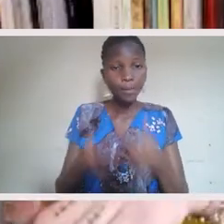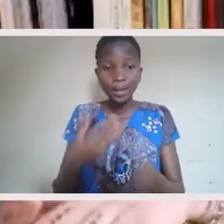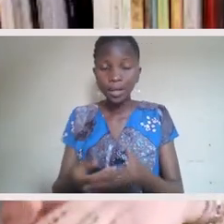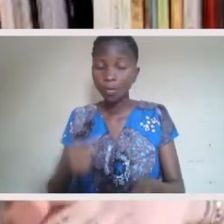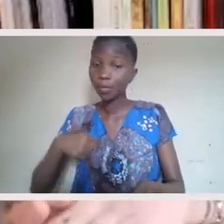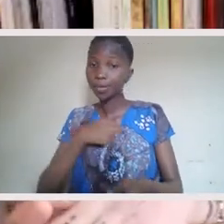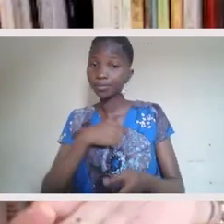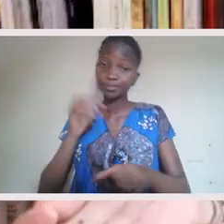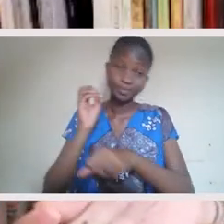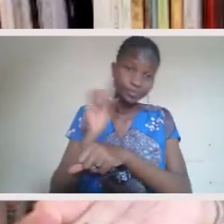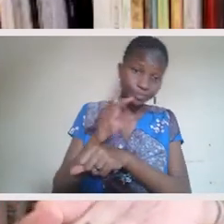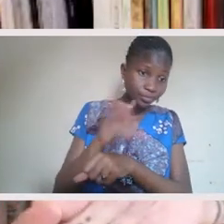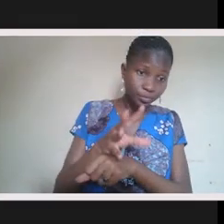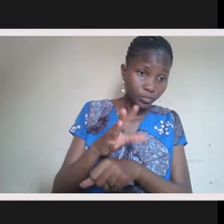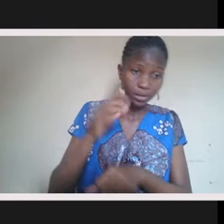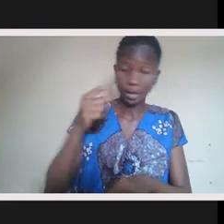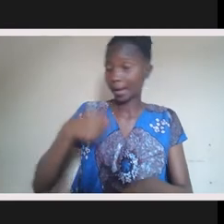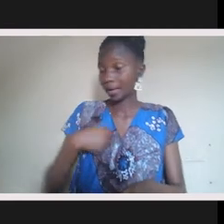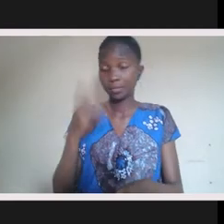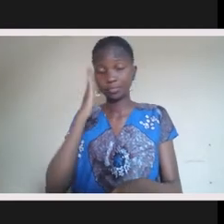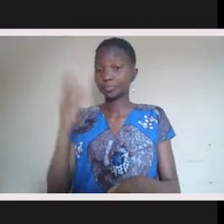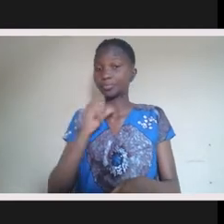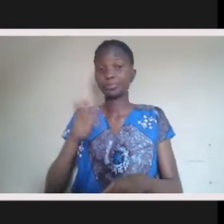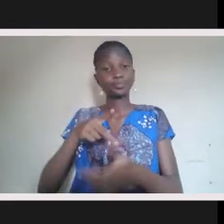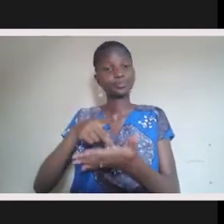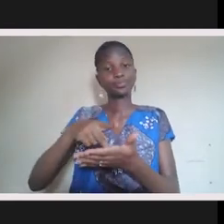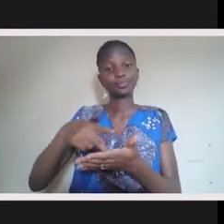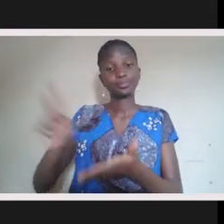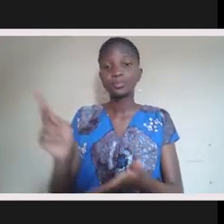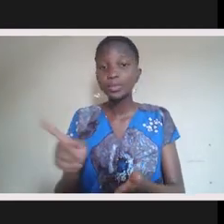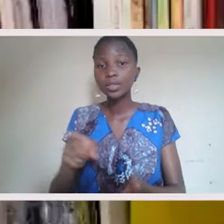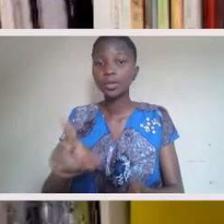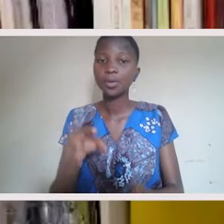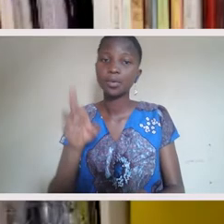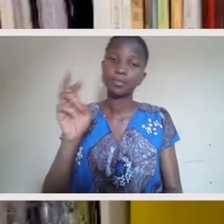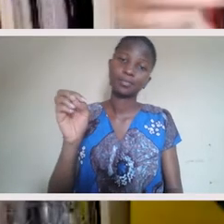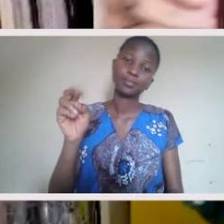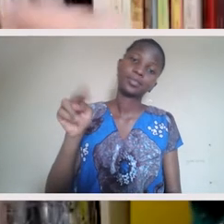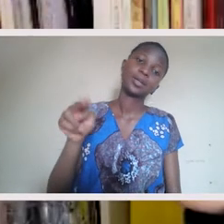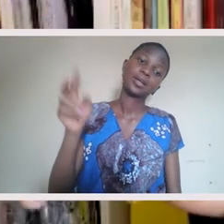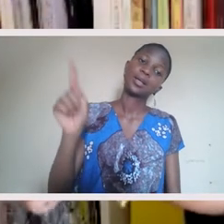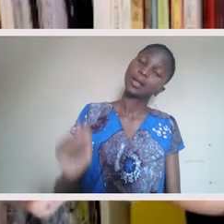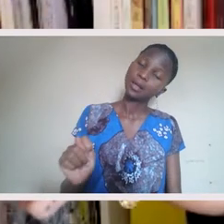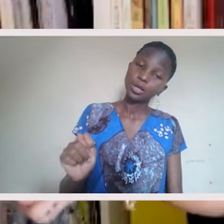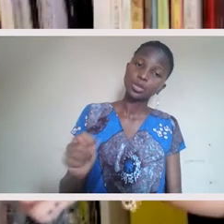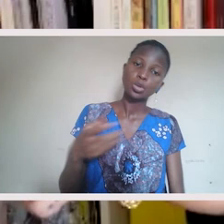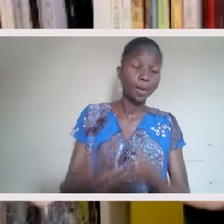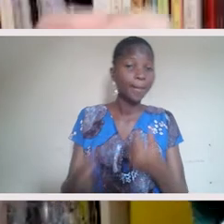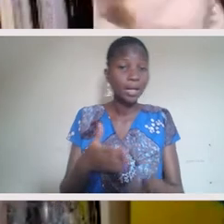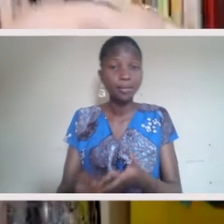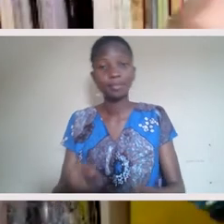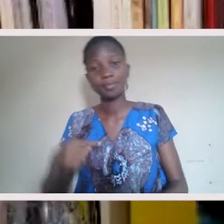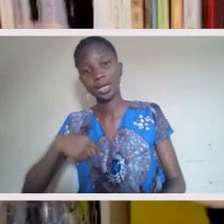we're not going to pay your rent either. Right. Yeah. You see the radical chances that I have to take. I don't expect everybody to take